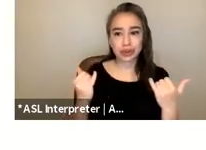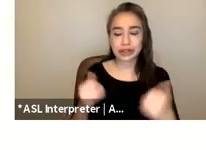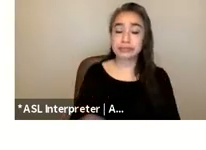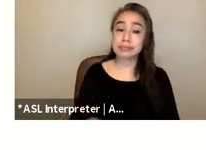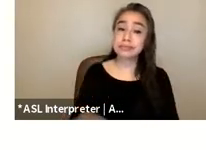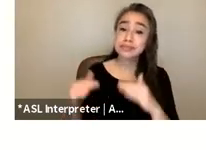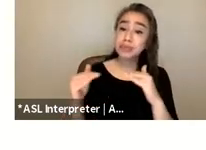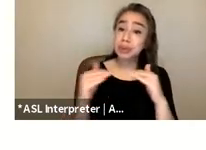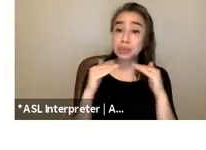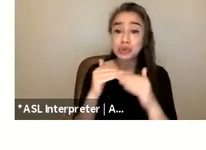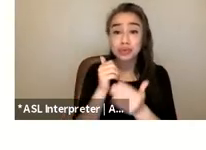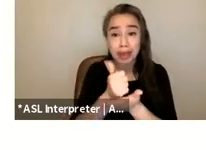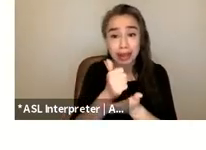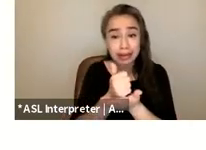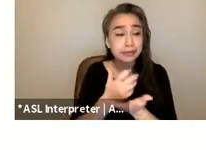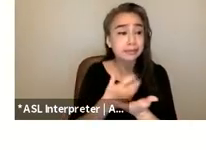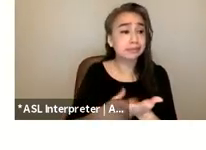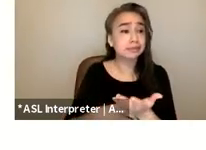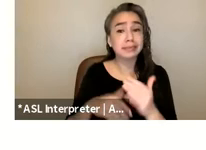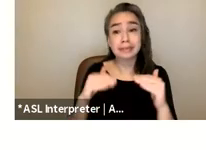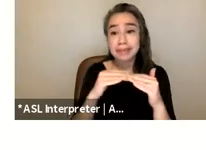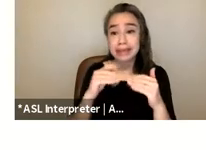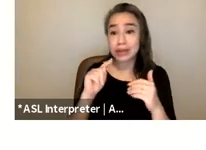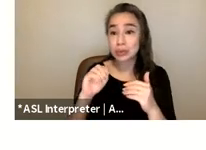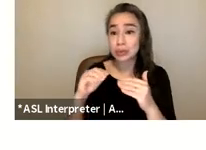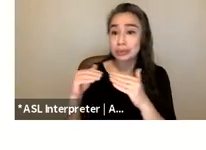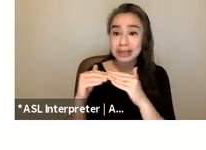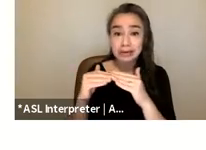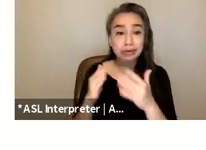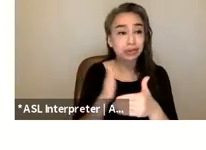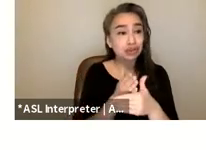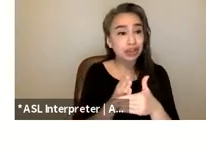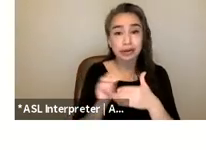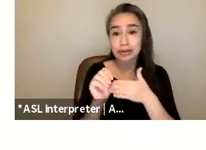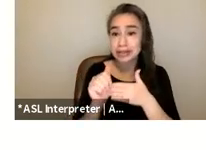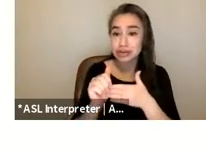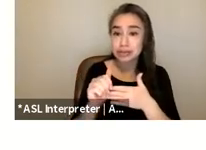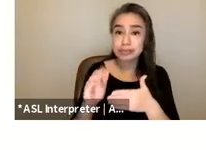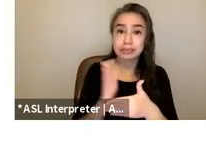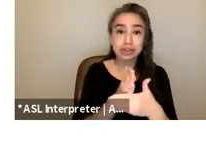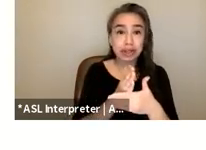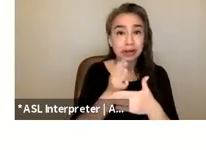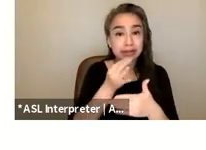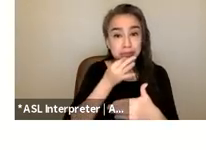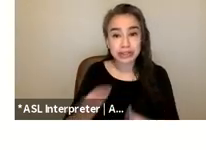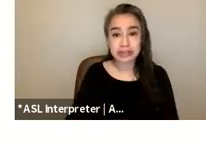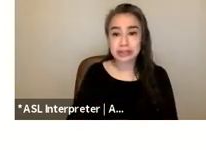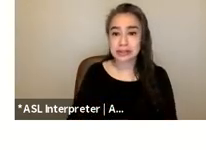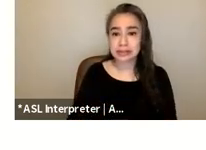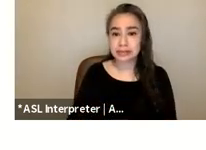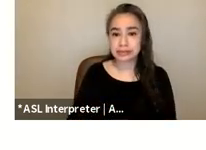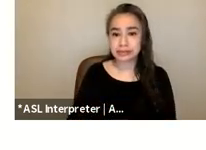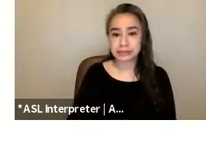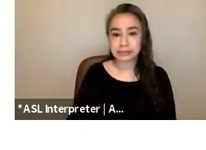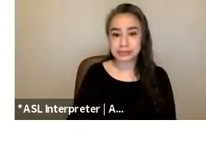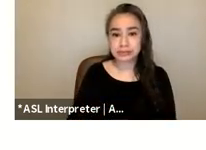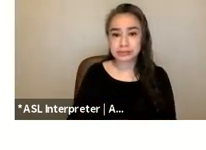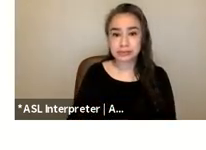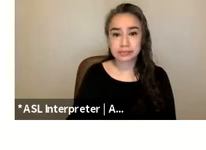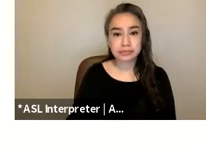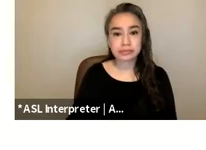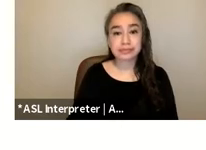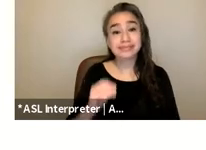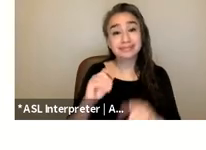-peer non-hierarchical model of shared leadership and shared expertise um and then concurrently these